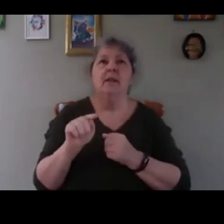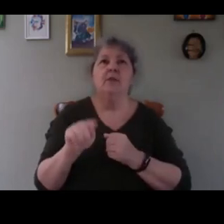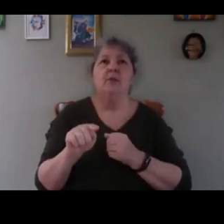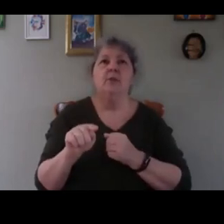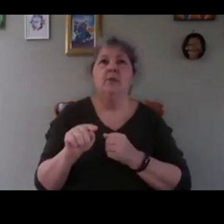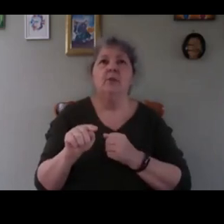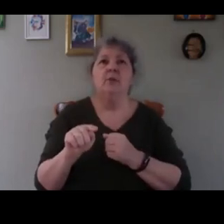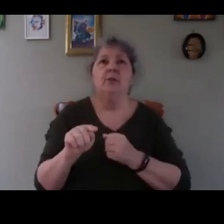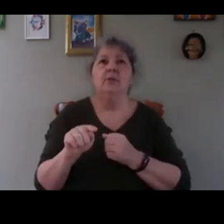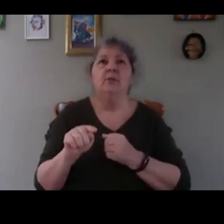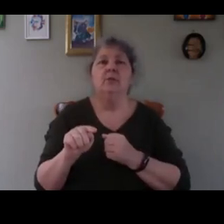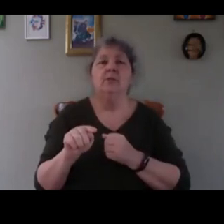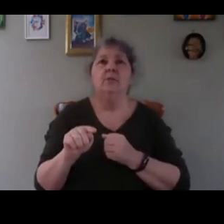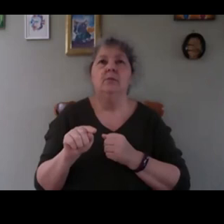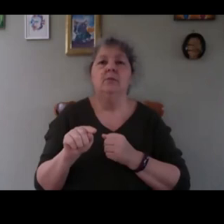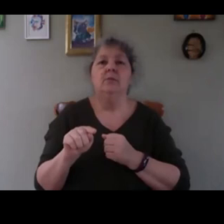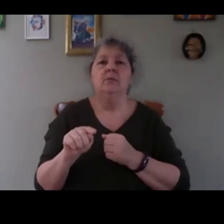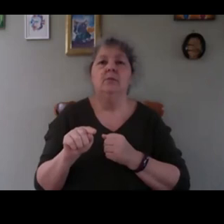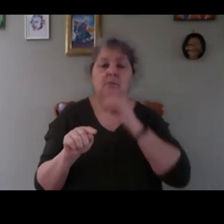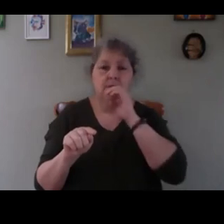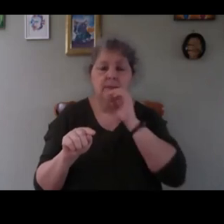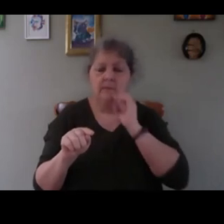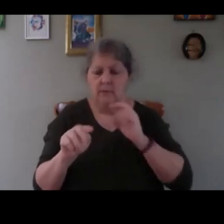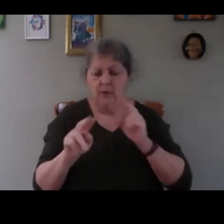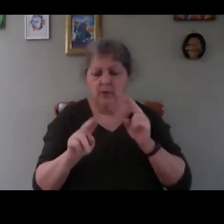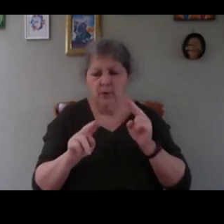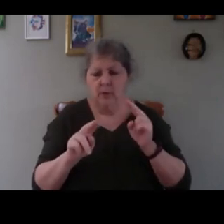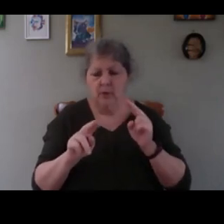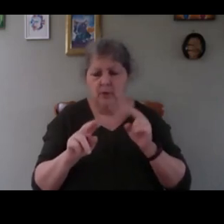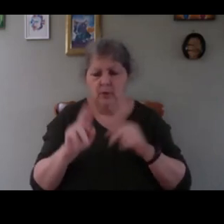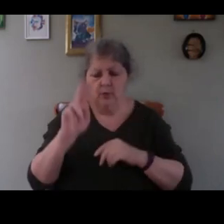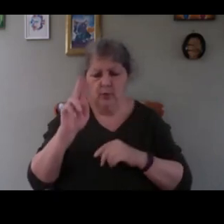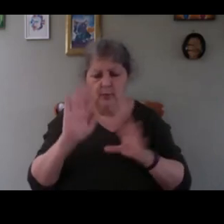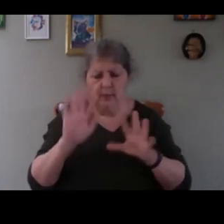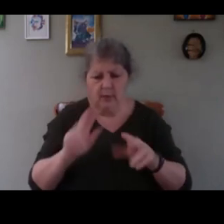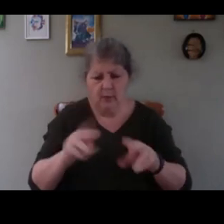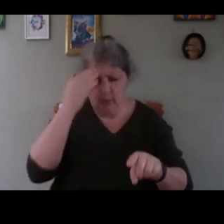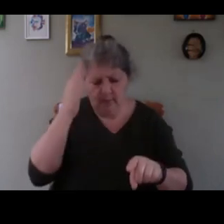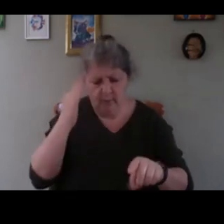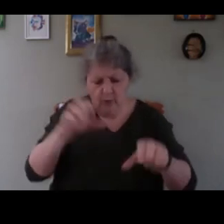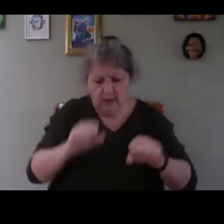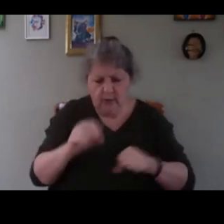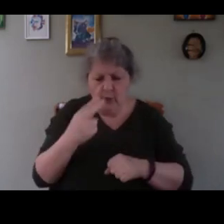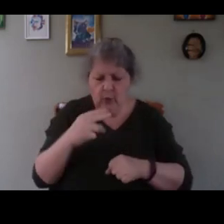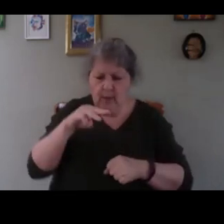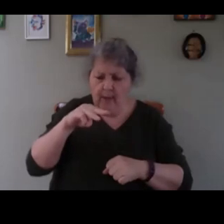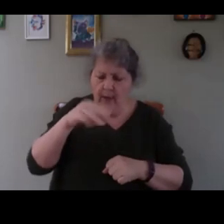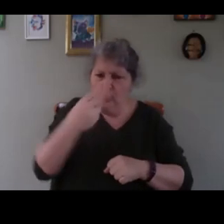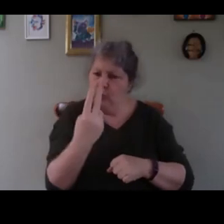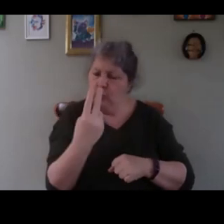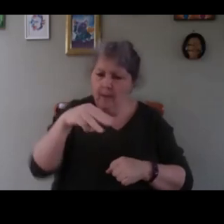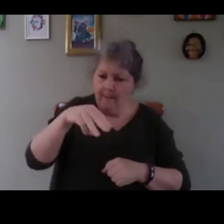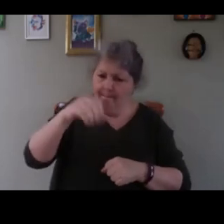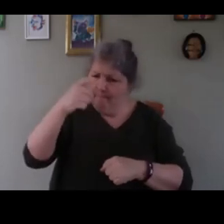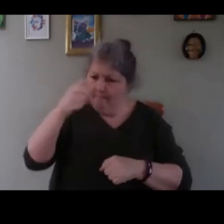that you could know is that if you take two meters of a blade of